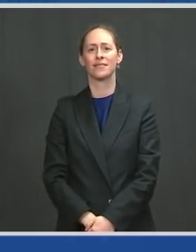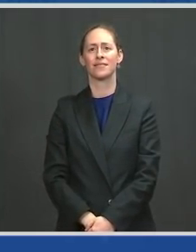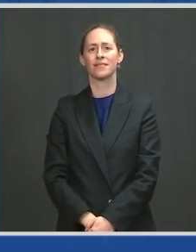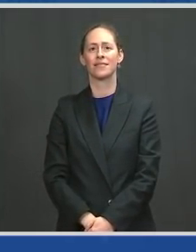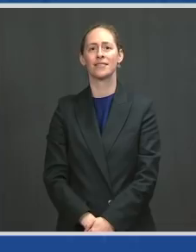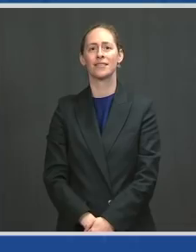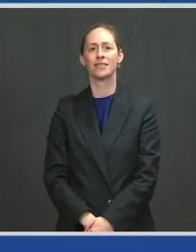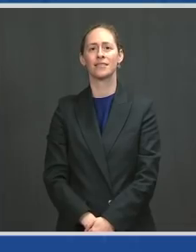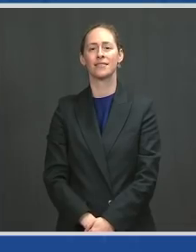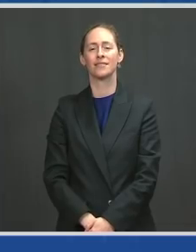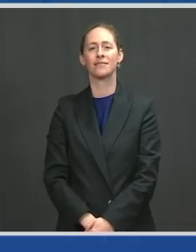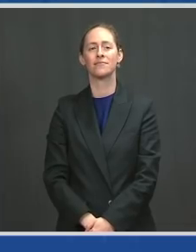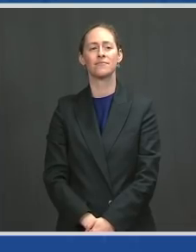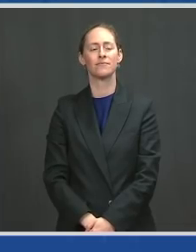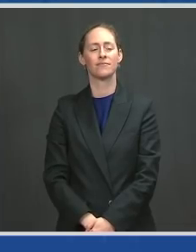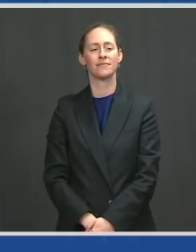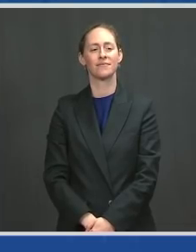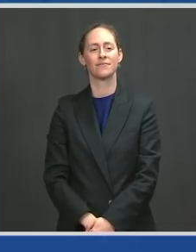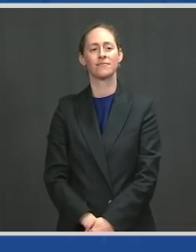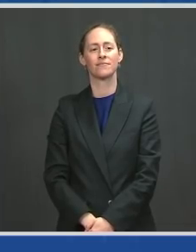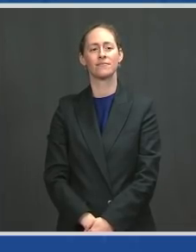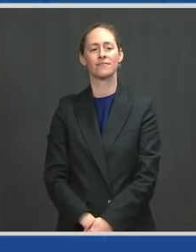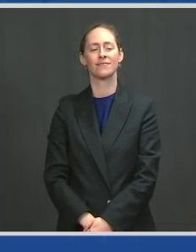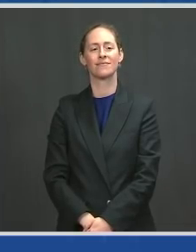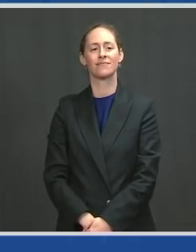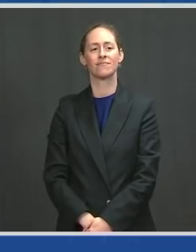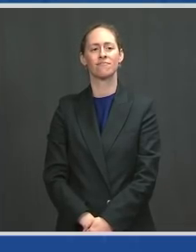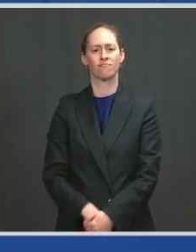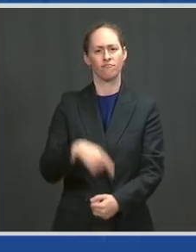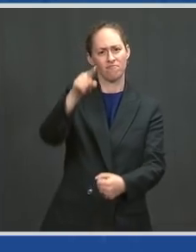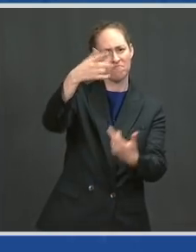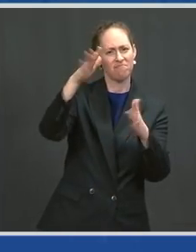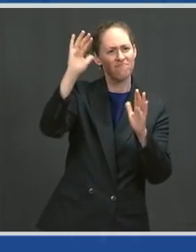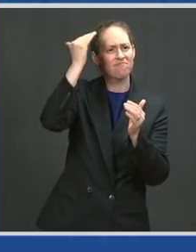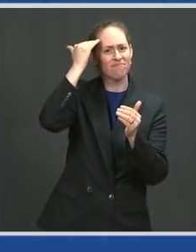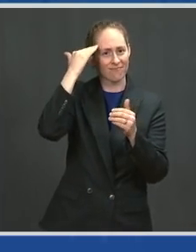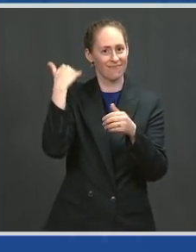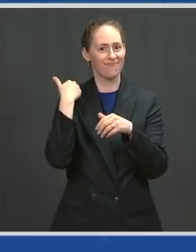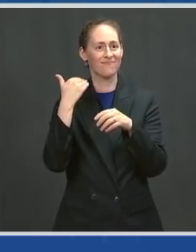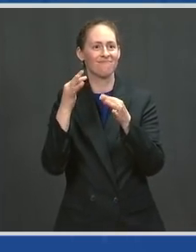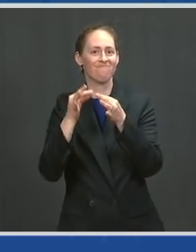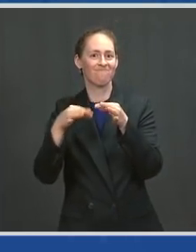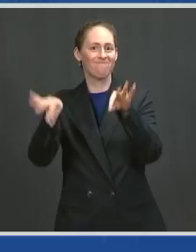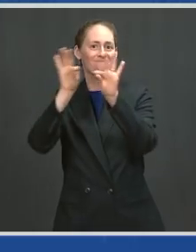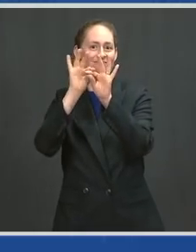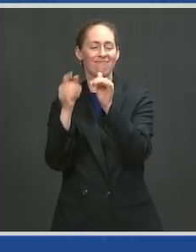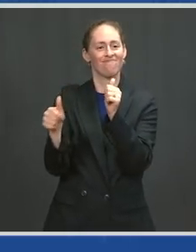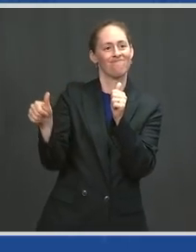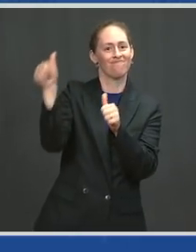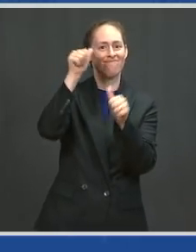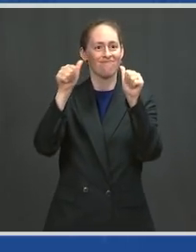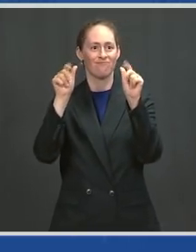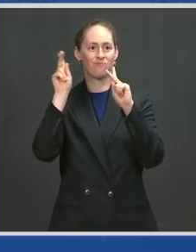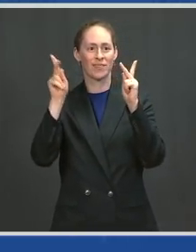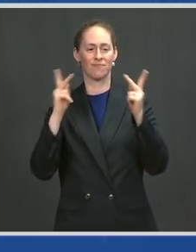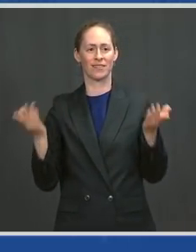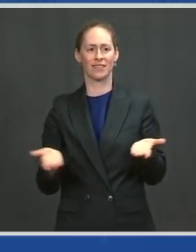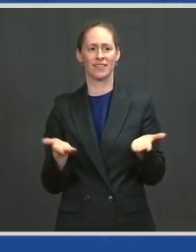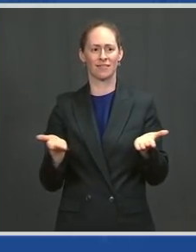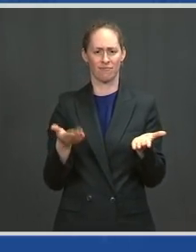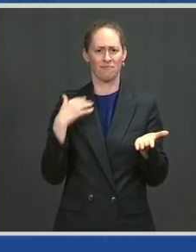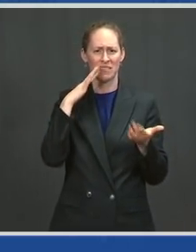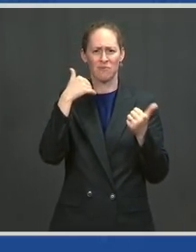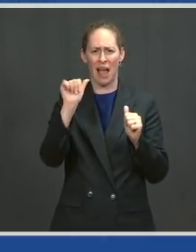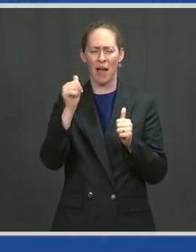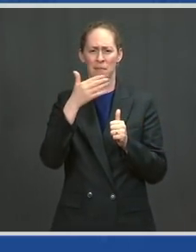As you probably know, there are a number of dignitaries here with us today, and I'd like to give it my best attempt at recognizing some of